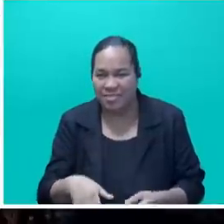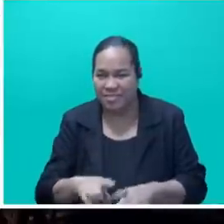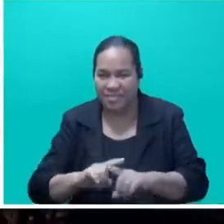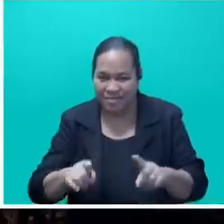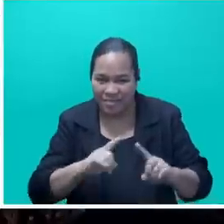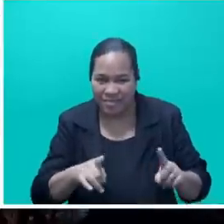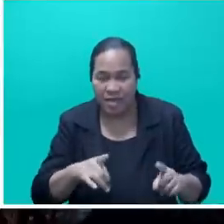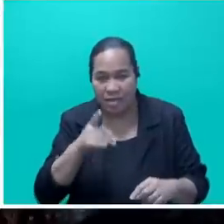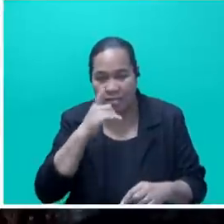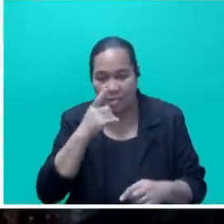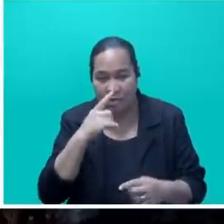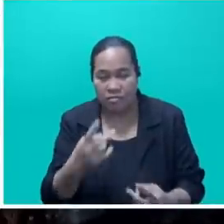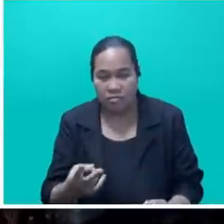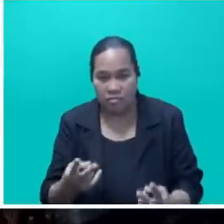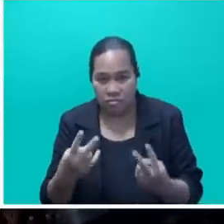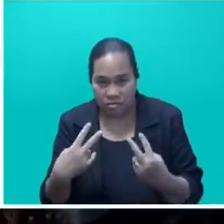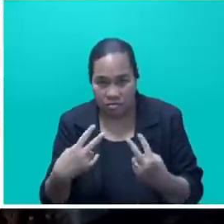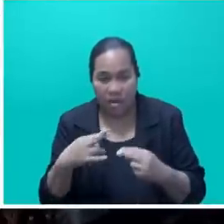citizenry, the people of Fiji.